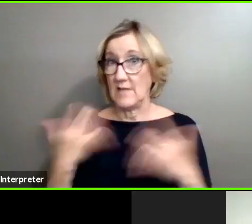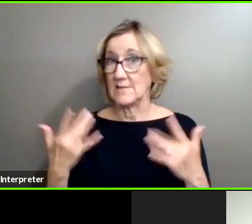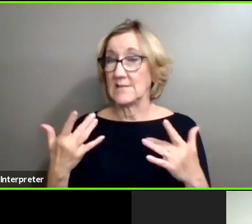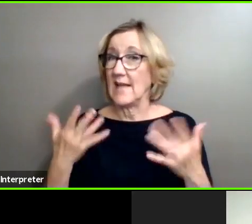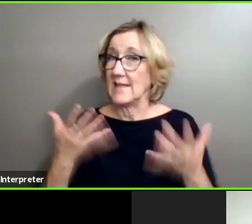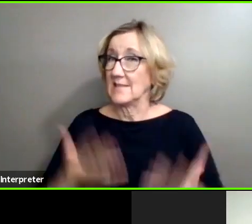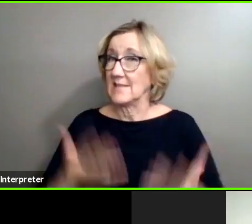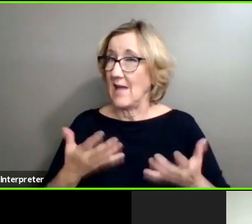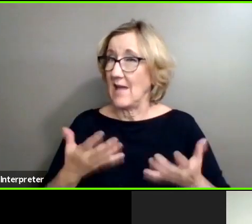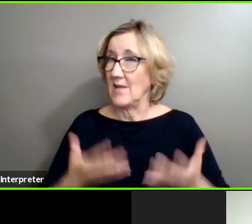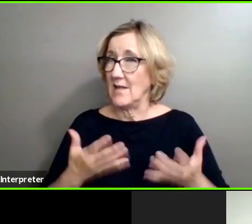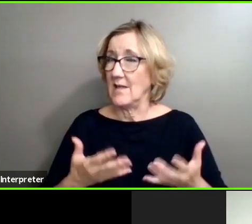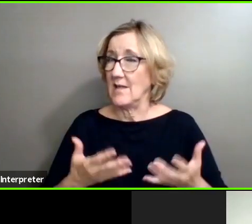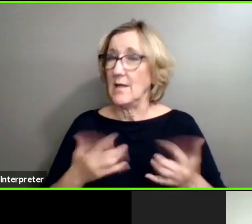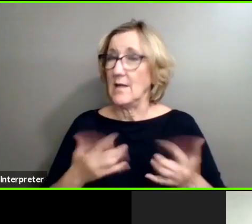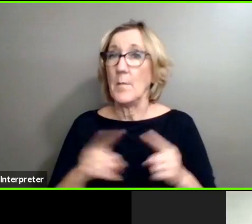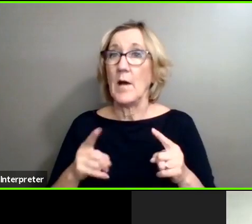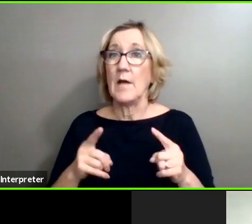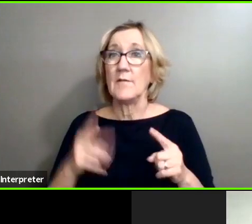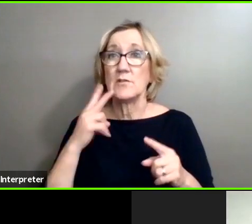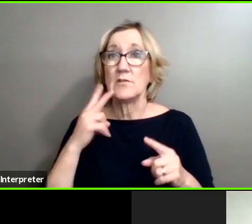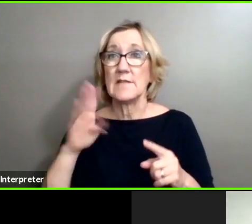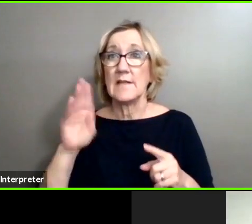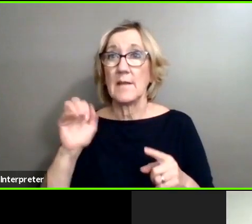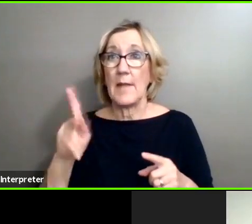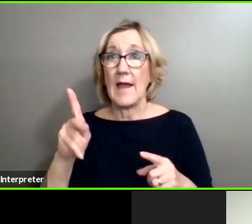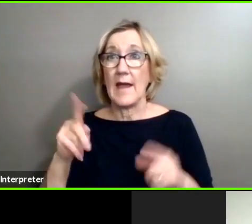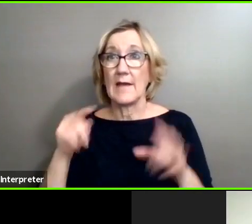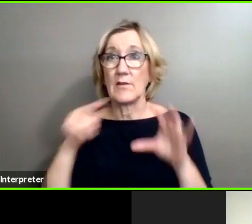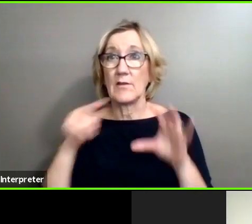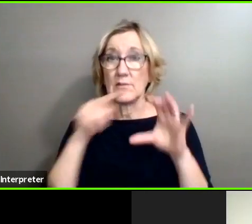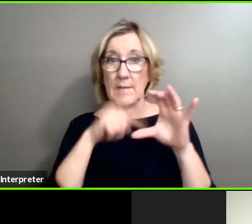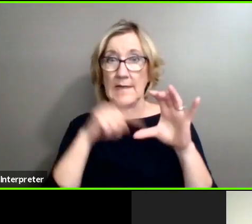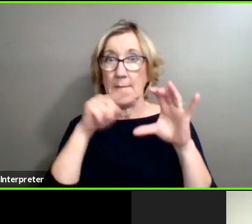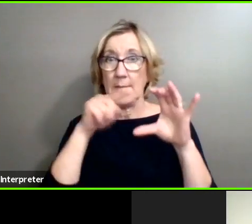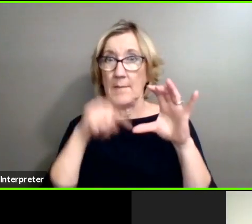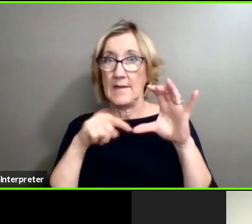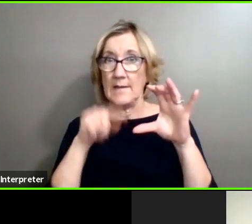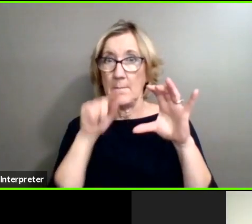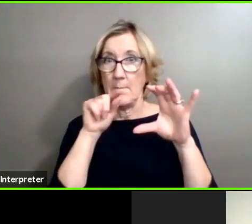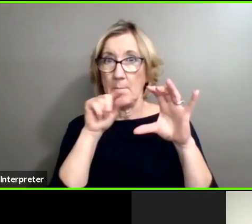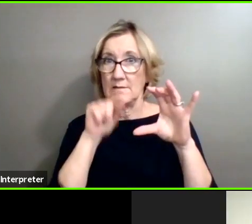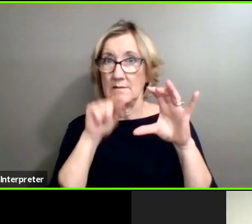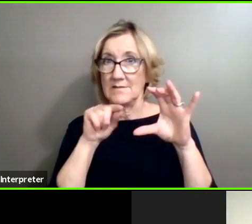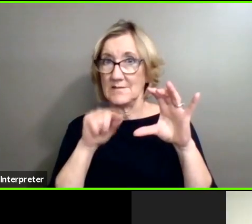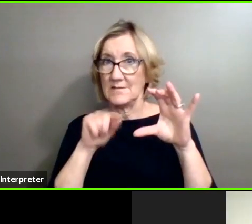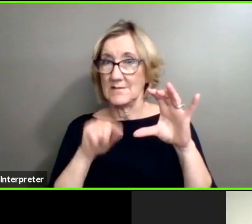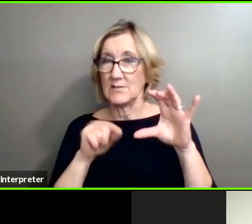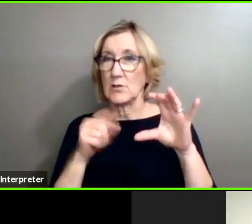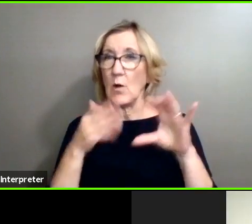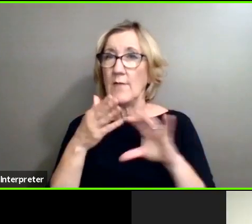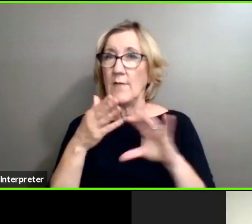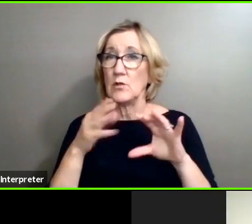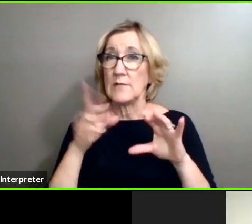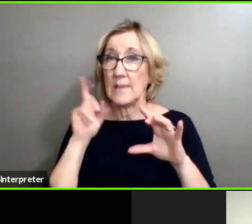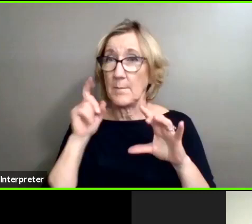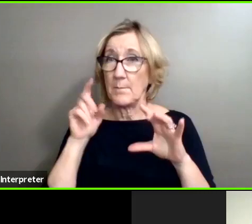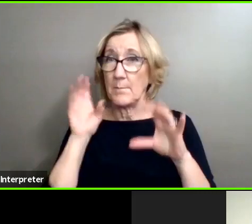hold. If you look at the back here, there's a lot of buttons. So, this screen right here, after you take the photo, pops up.